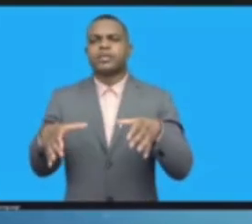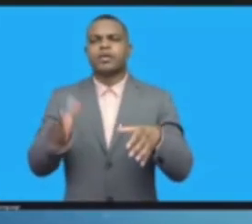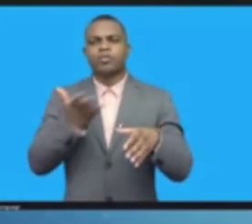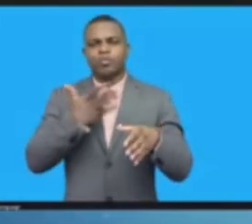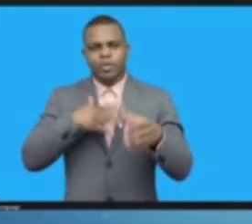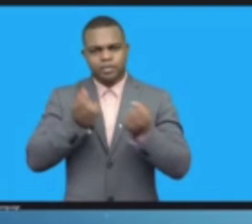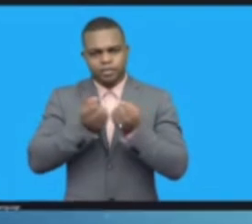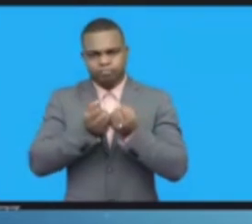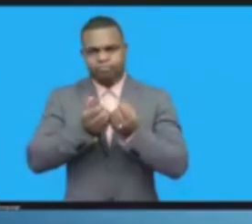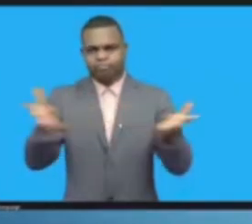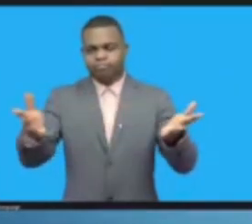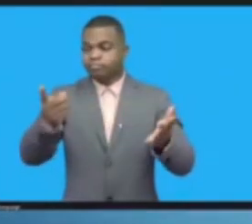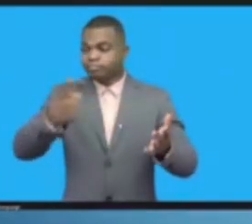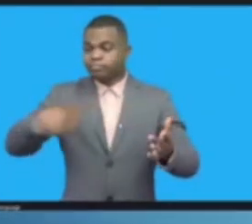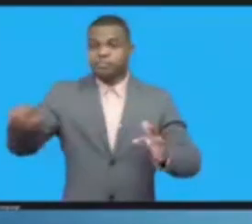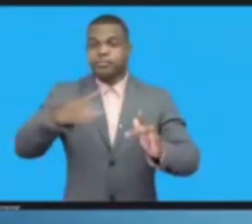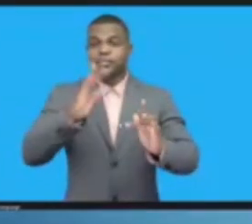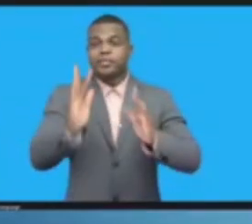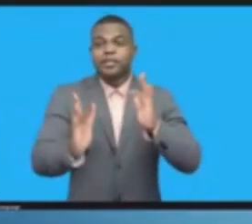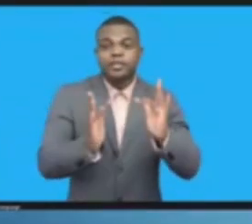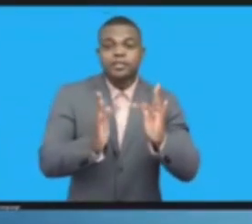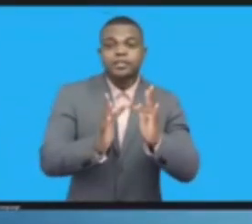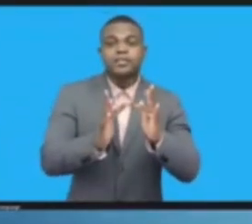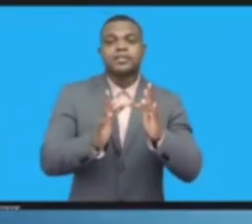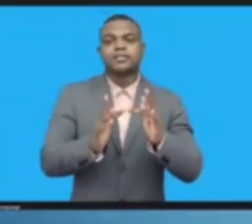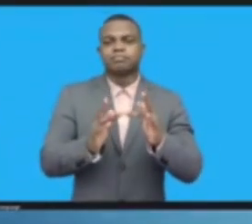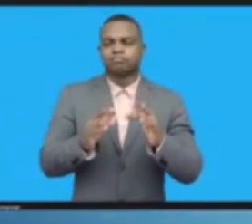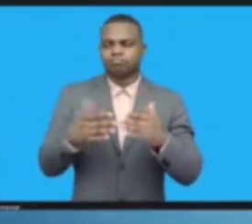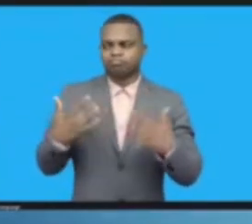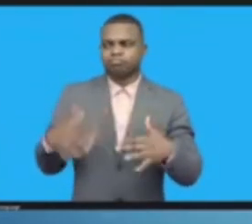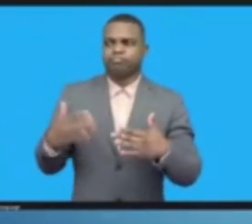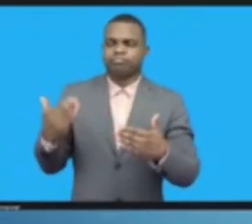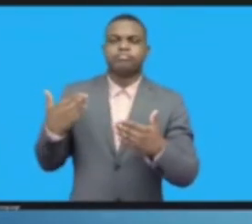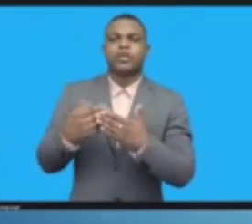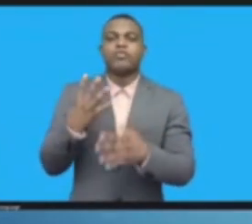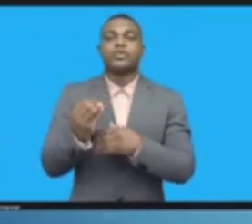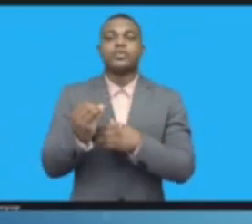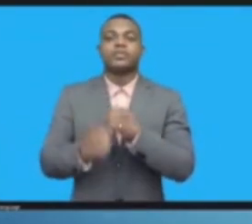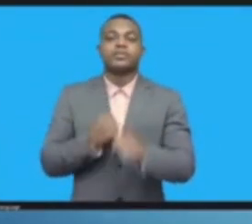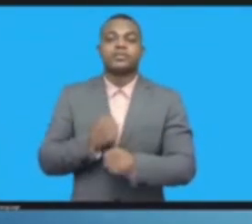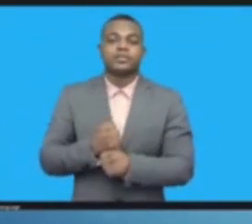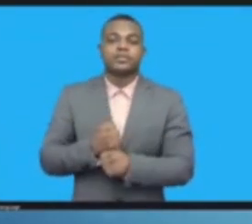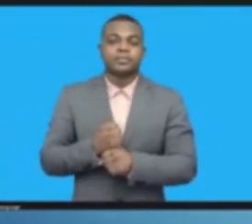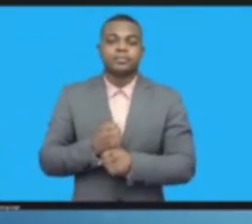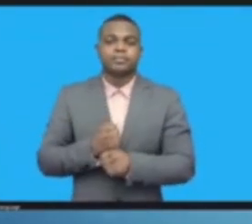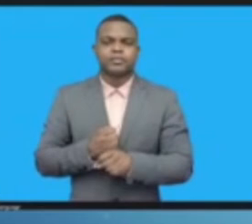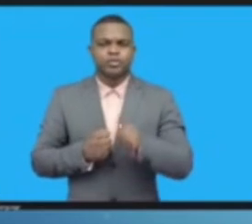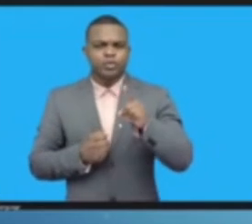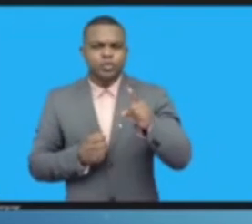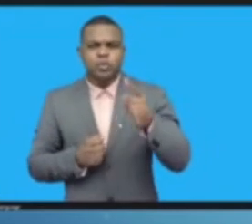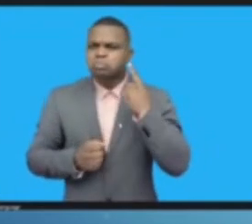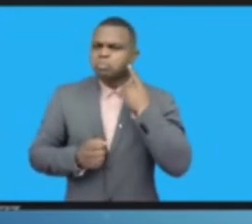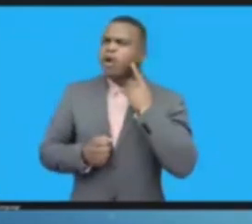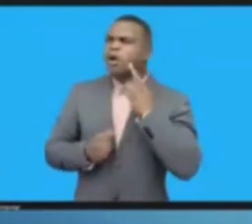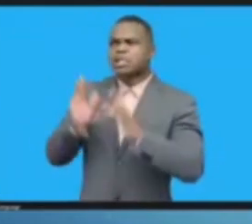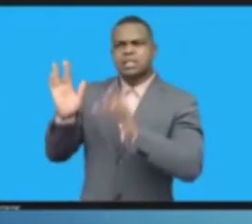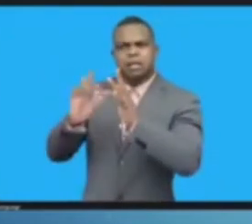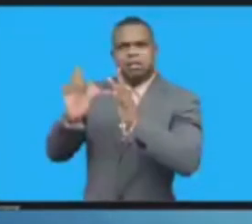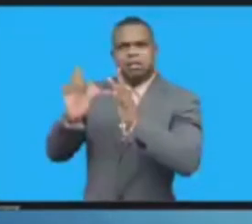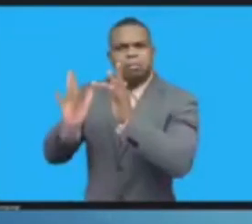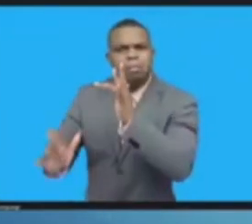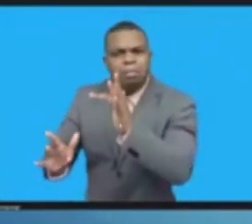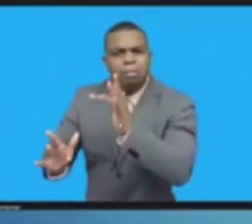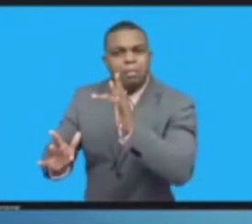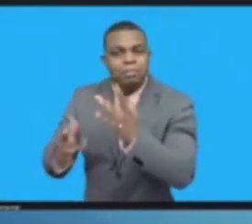Internet went down. And that is because it's designed by some very smart people to make sure it doesn't go down. What I